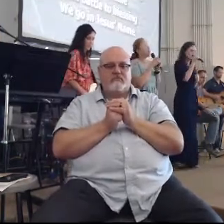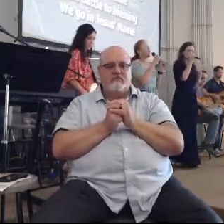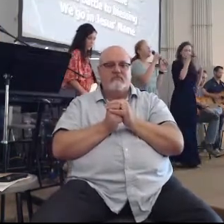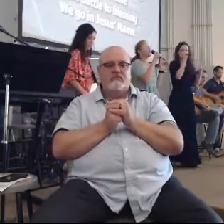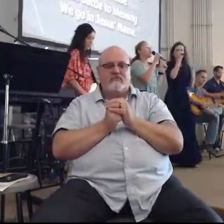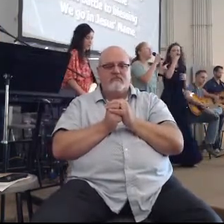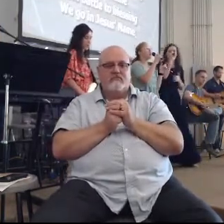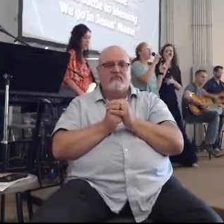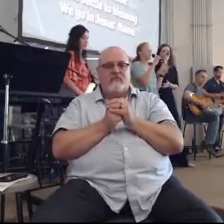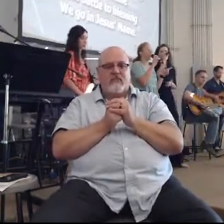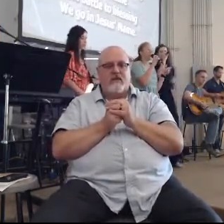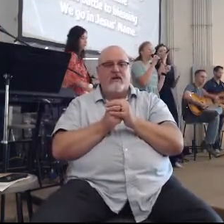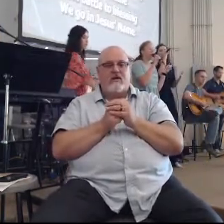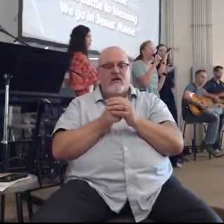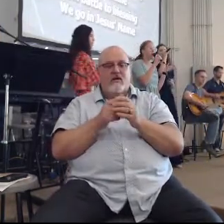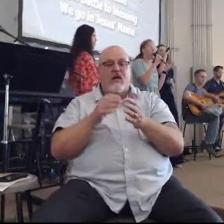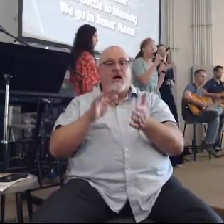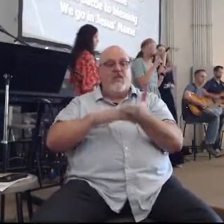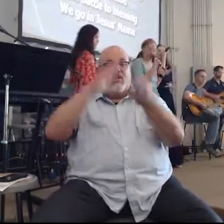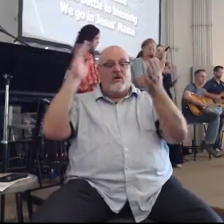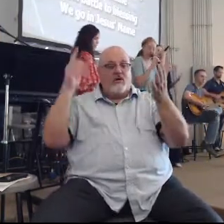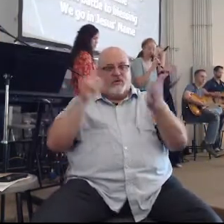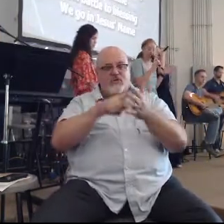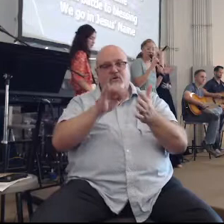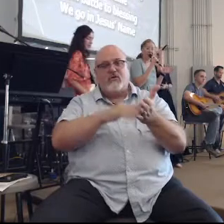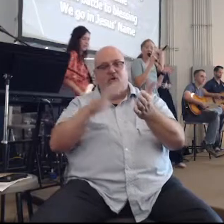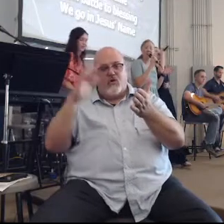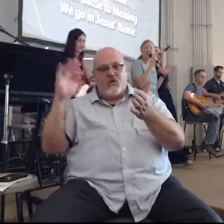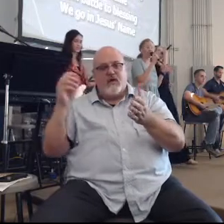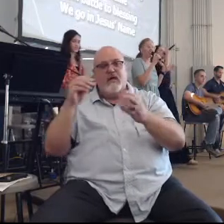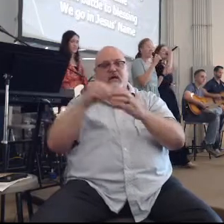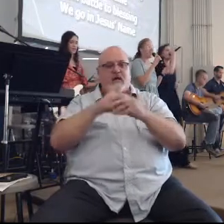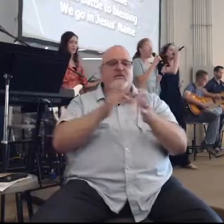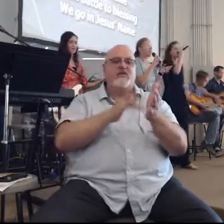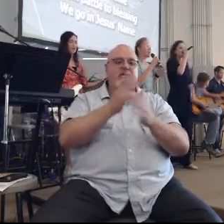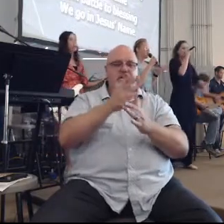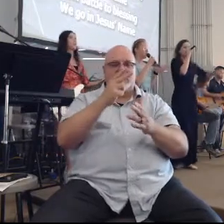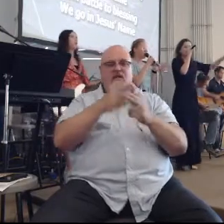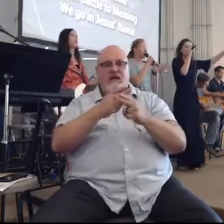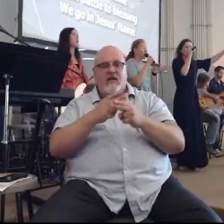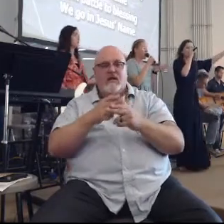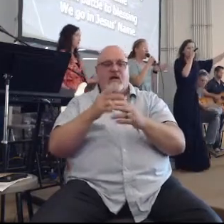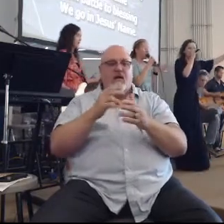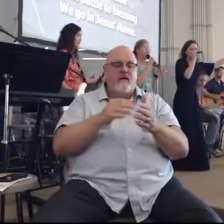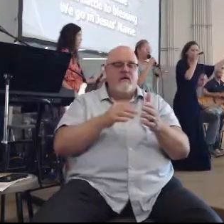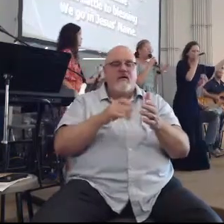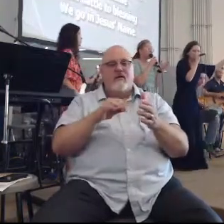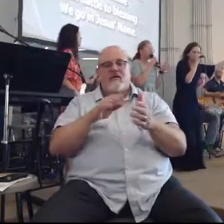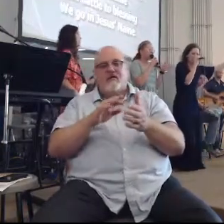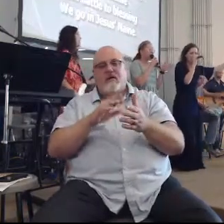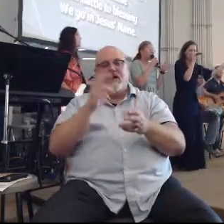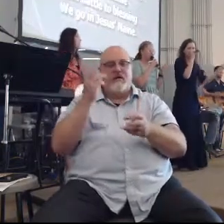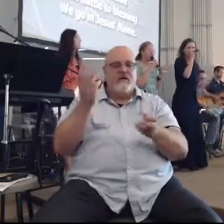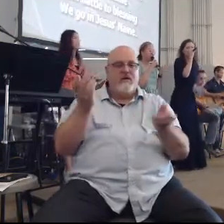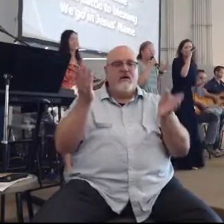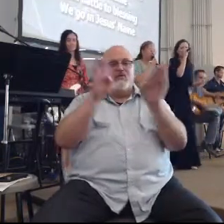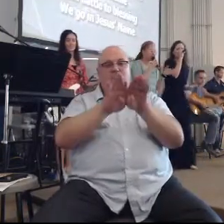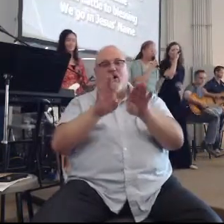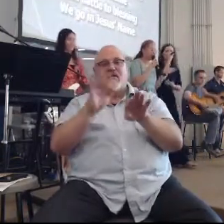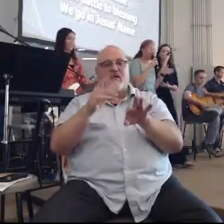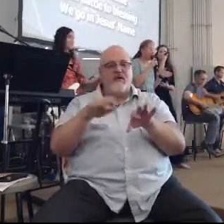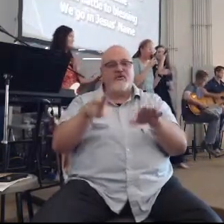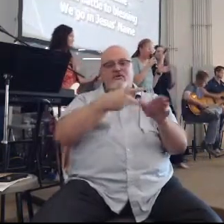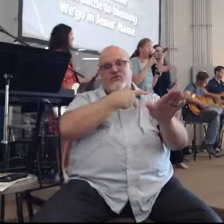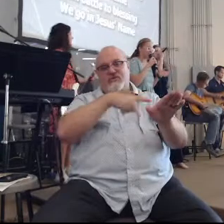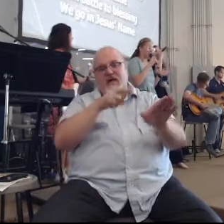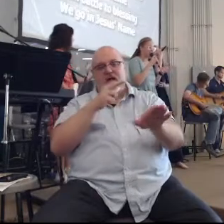From glory to glory, in Jesus' name From mourning to dancing, in